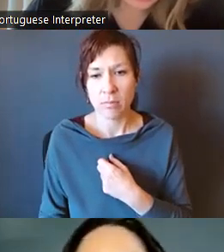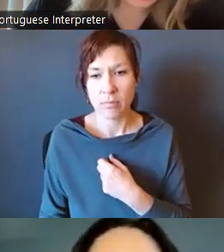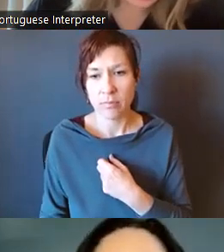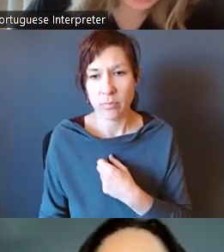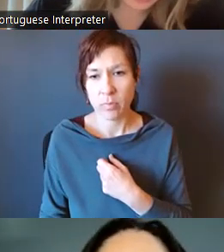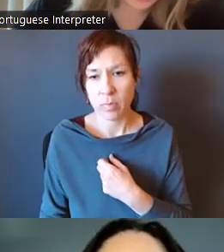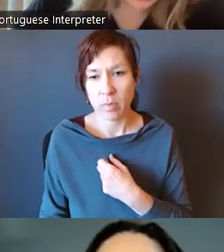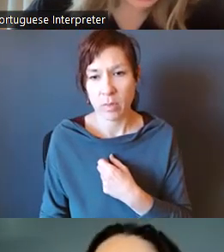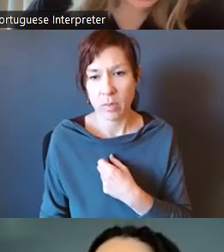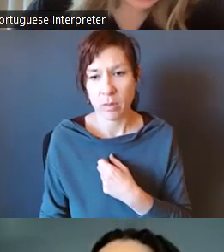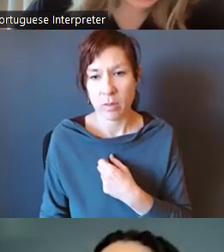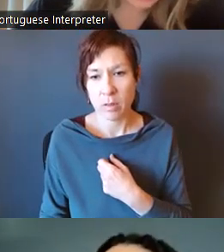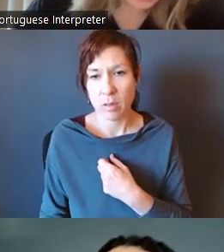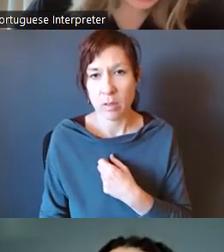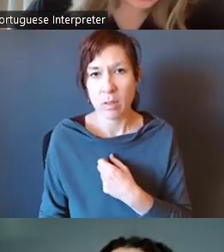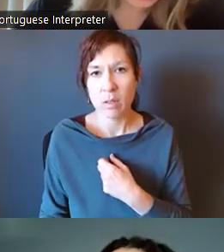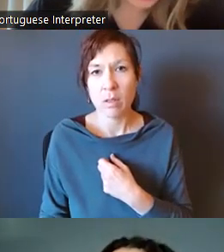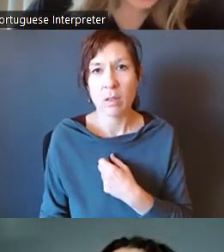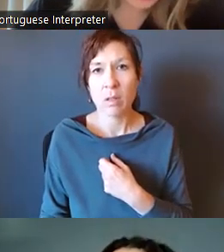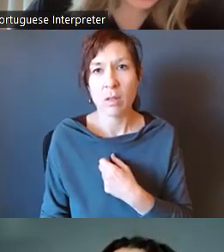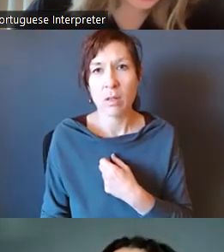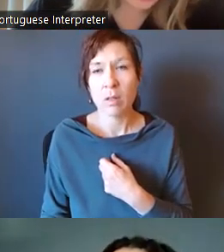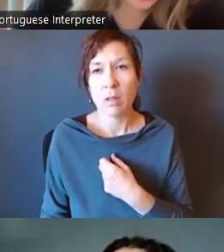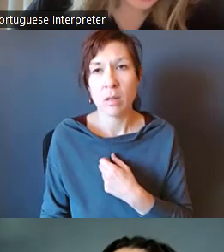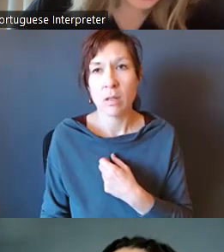the EJ Council in its deliberations.